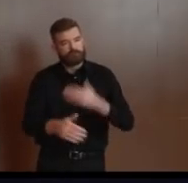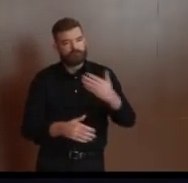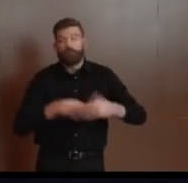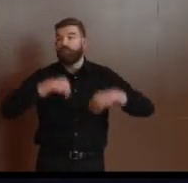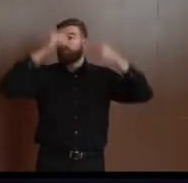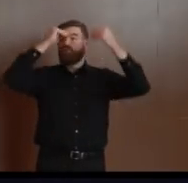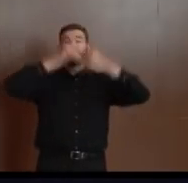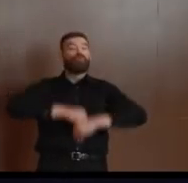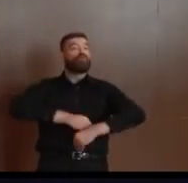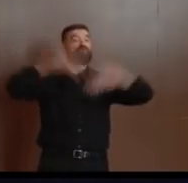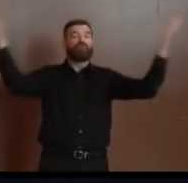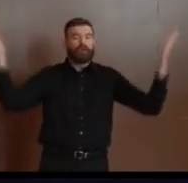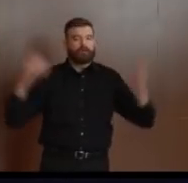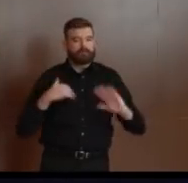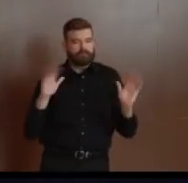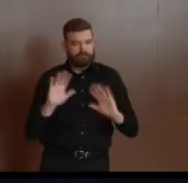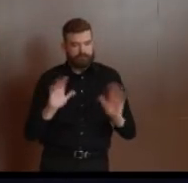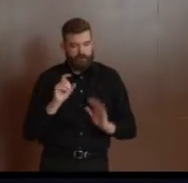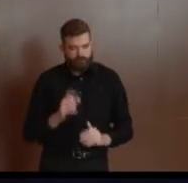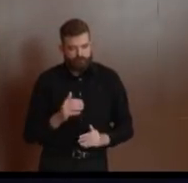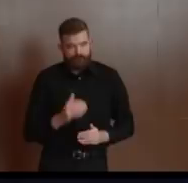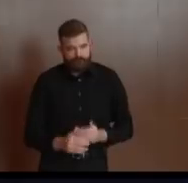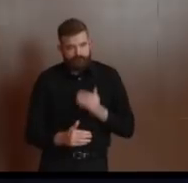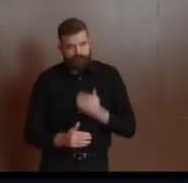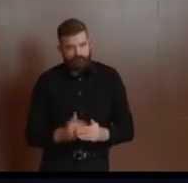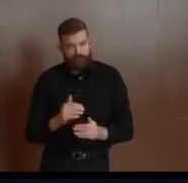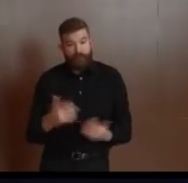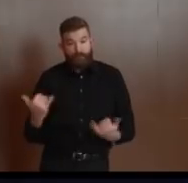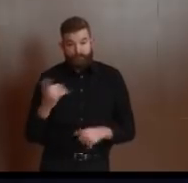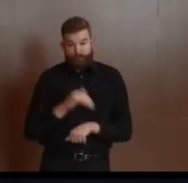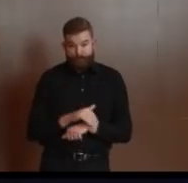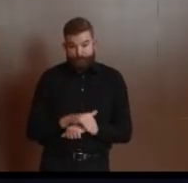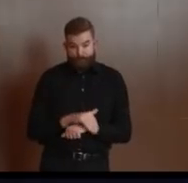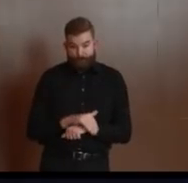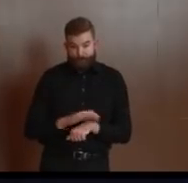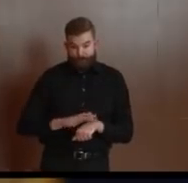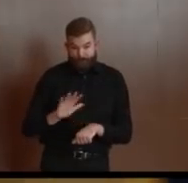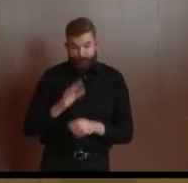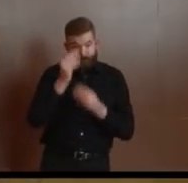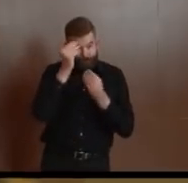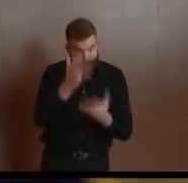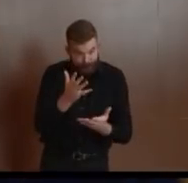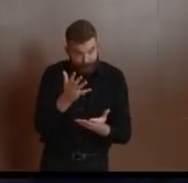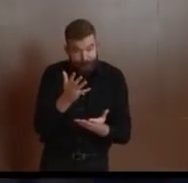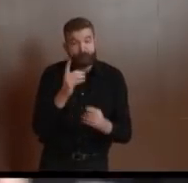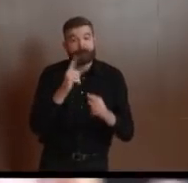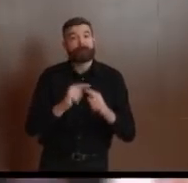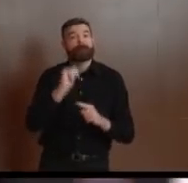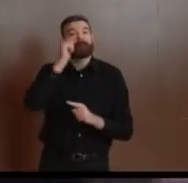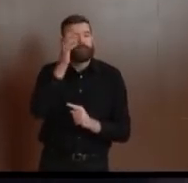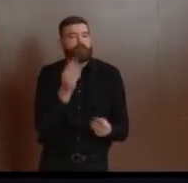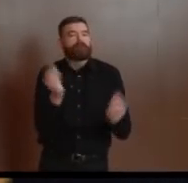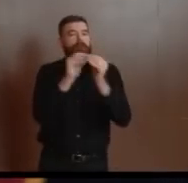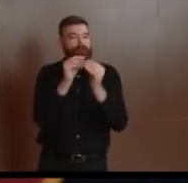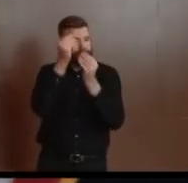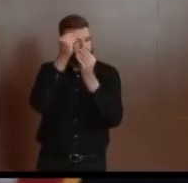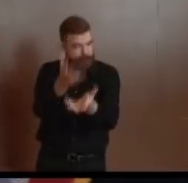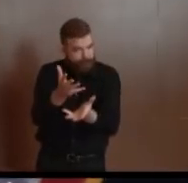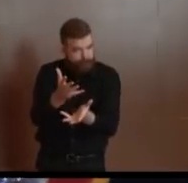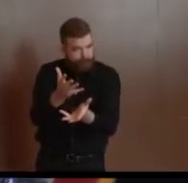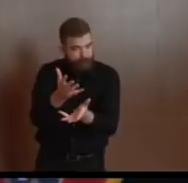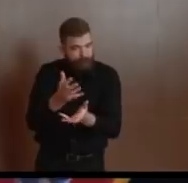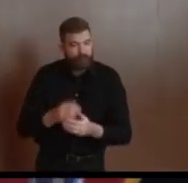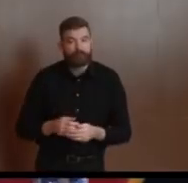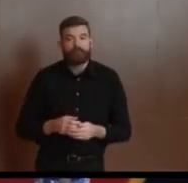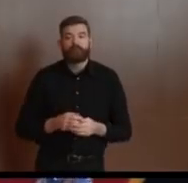of the day and a little bit better tomorrow after the hearings that will take place on the objections. So when we do get the information, we'll promise either the general